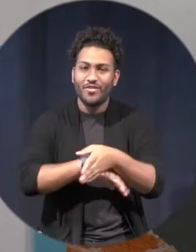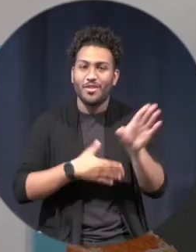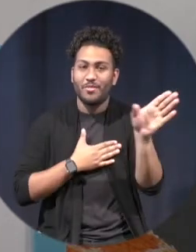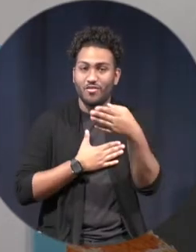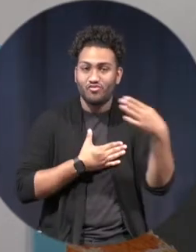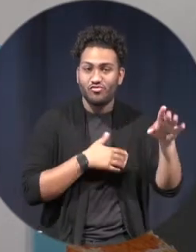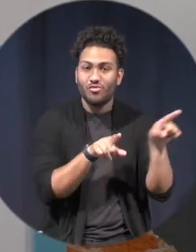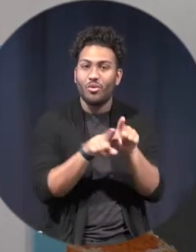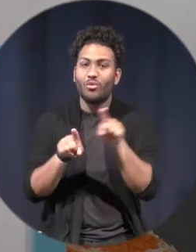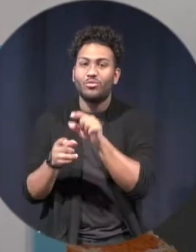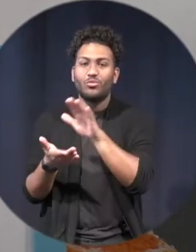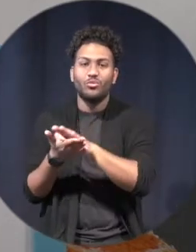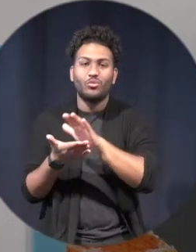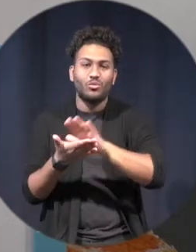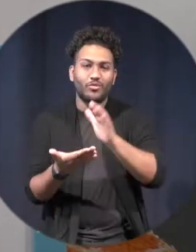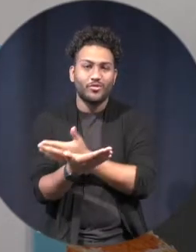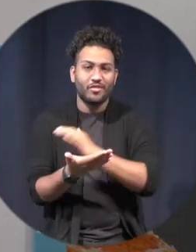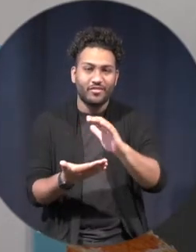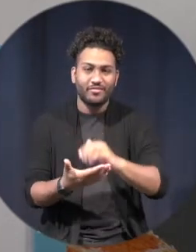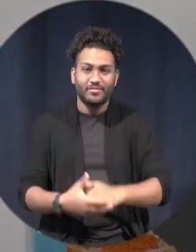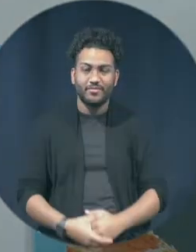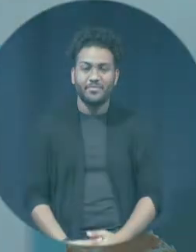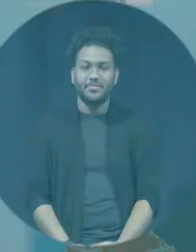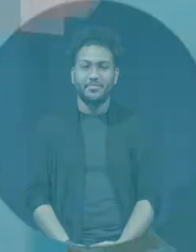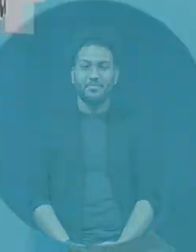after the pledge, followed by the alma mater.